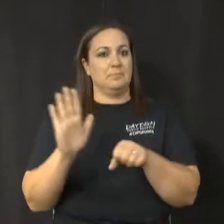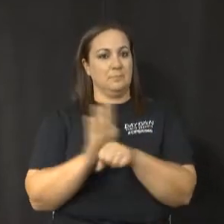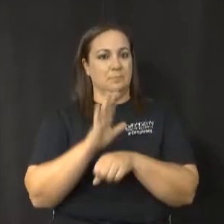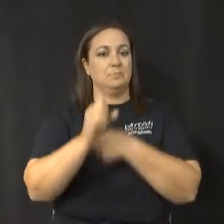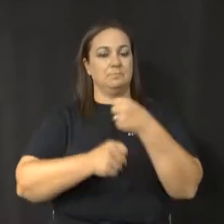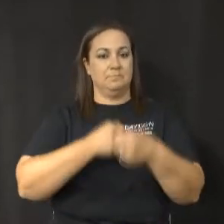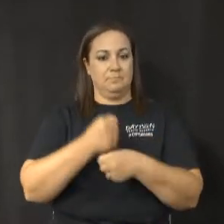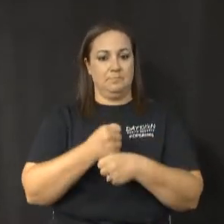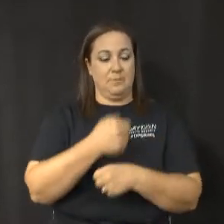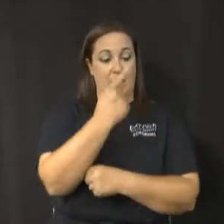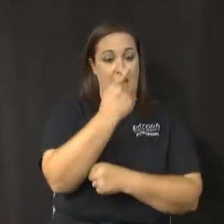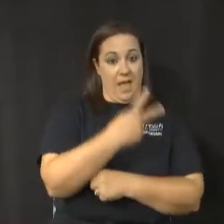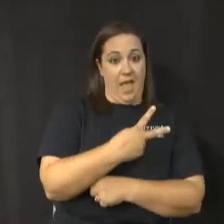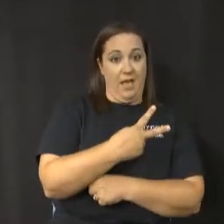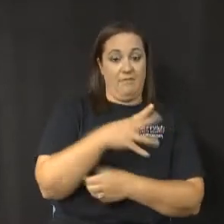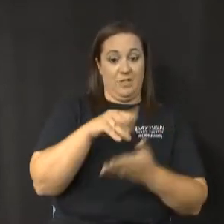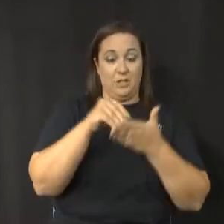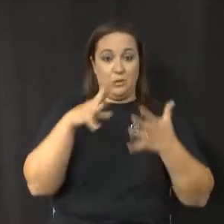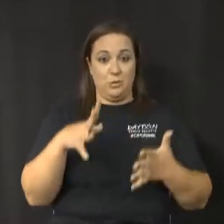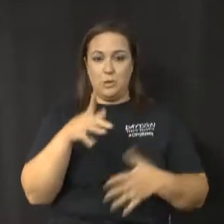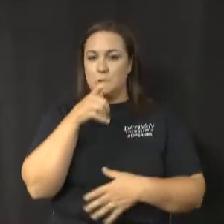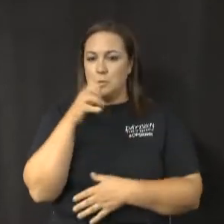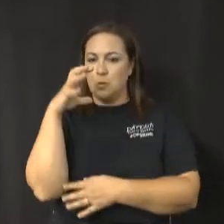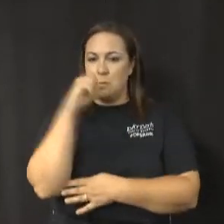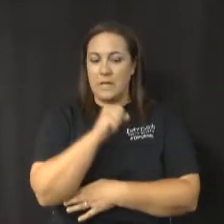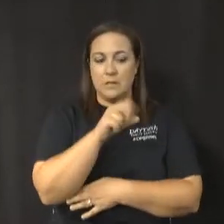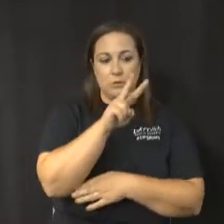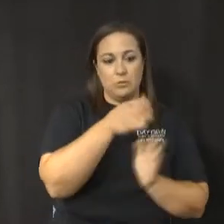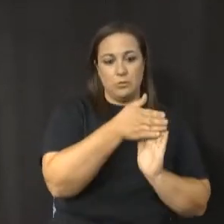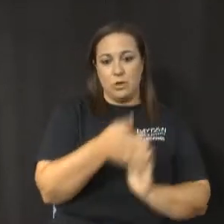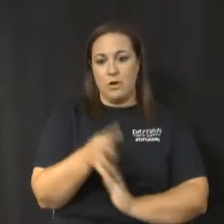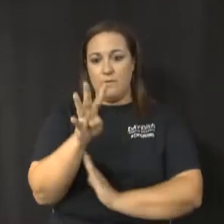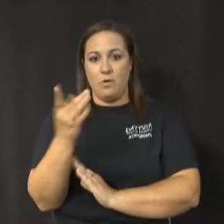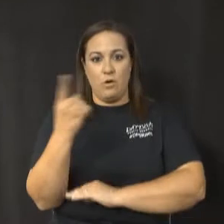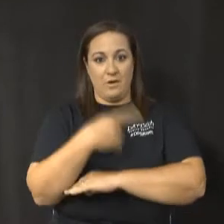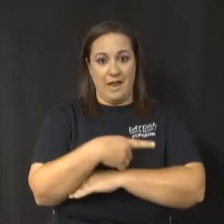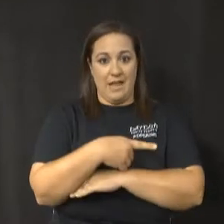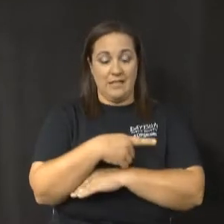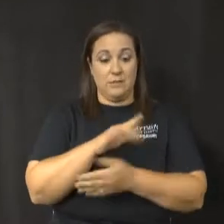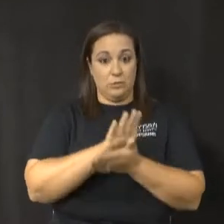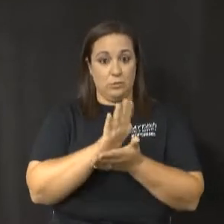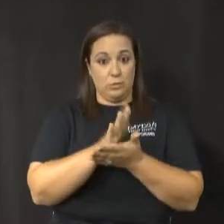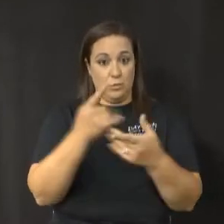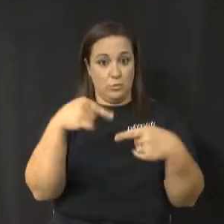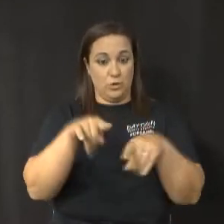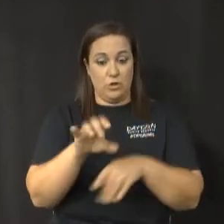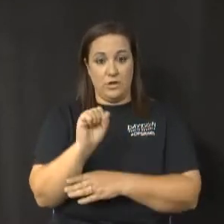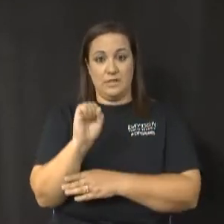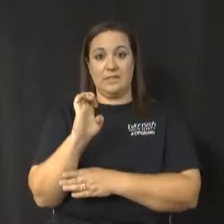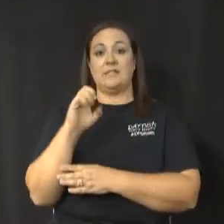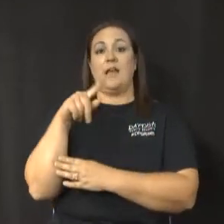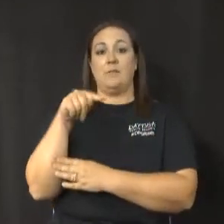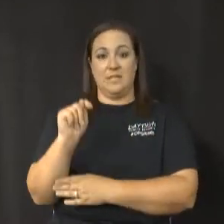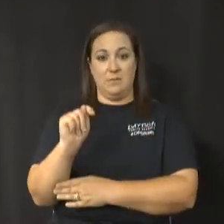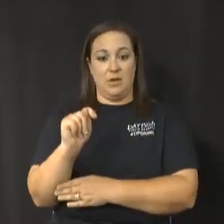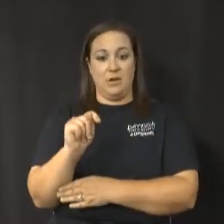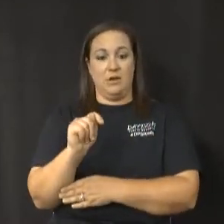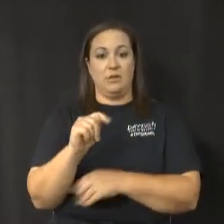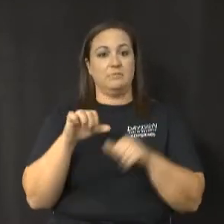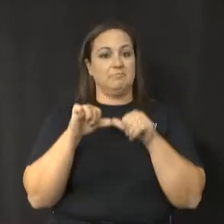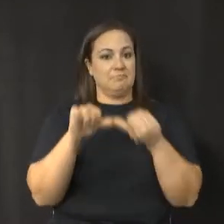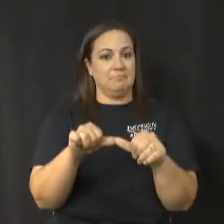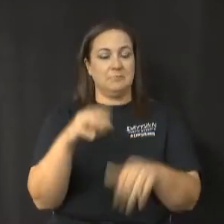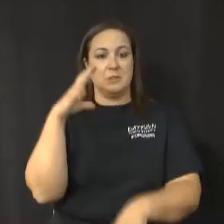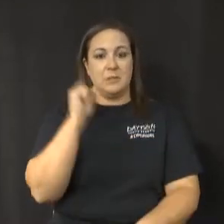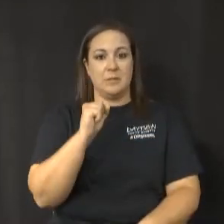Half of students who miss 2-4 days of school in September go on to miss nearly a month of